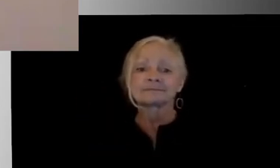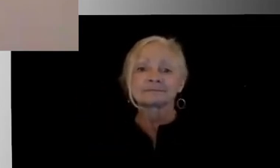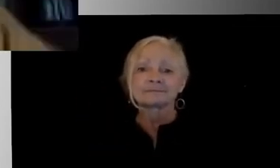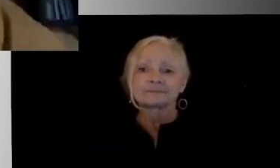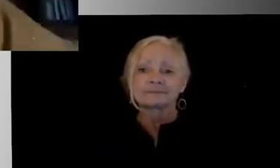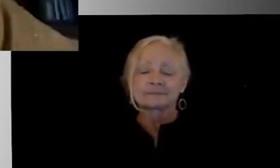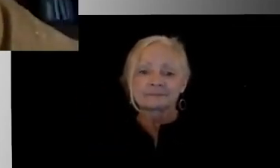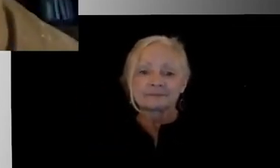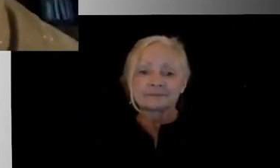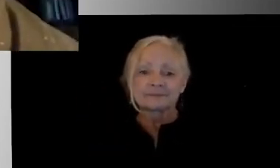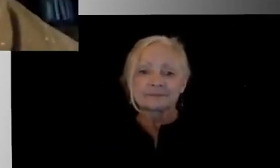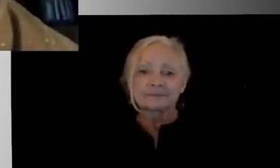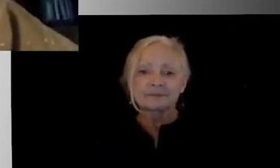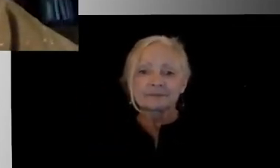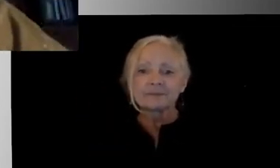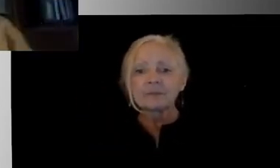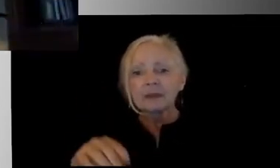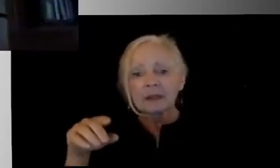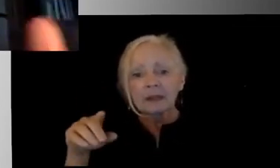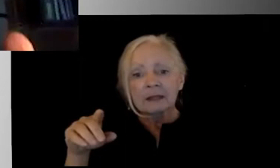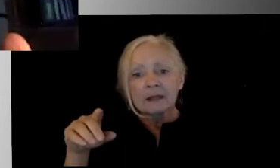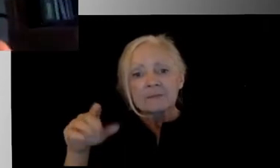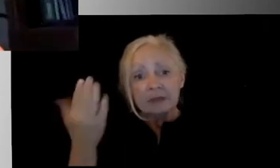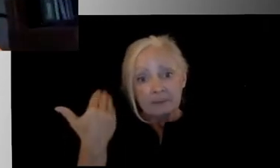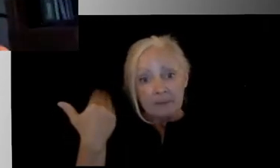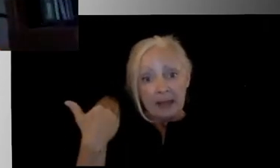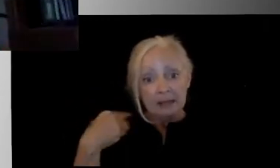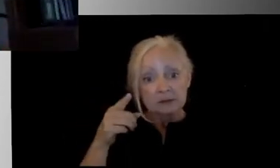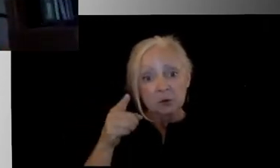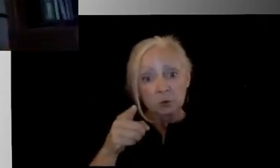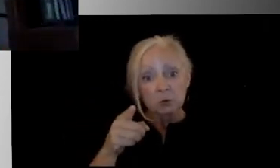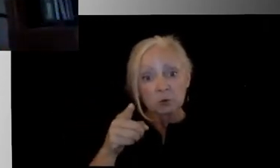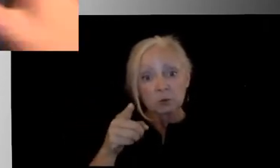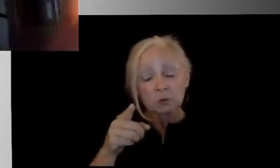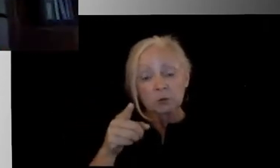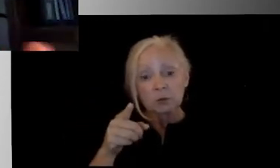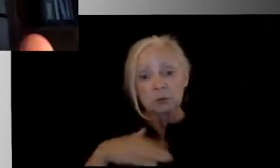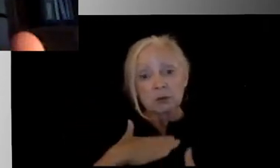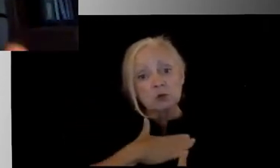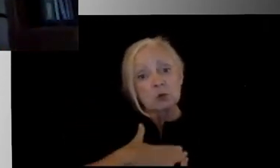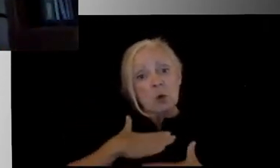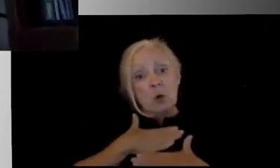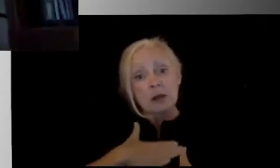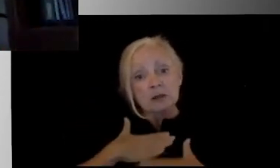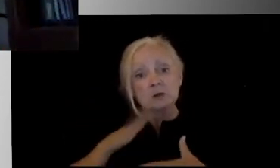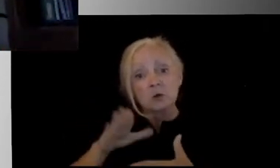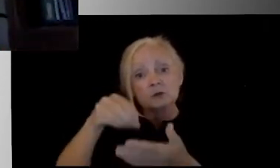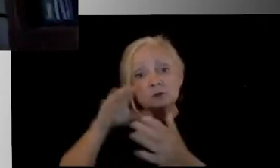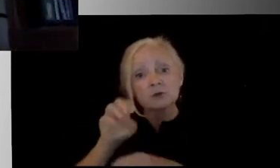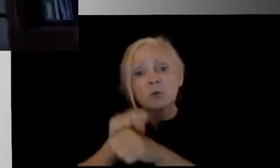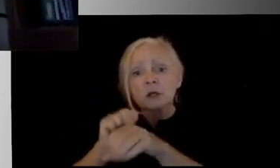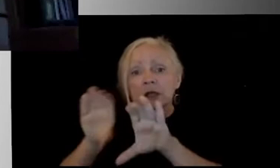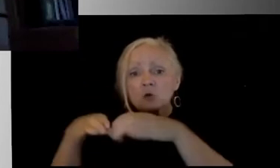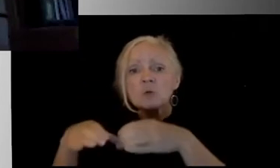And I know, Anita, you, in the past, you've enjoyed your students working in groups, reading